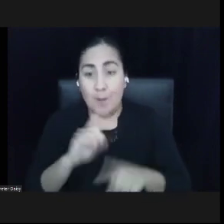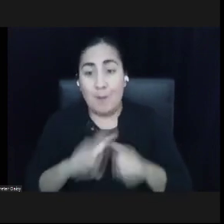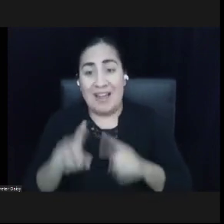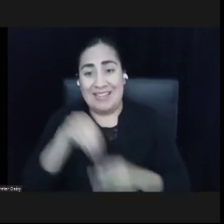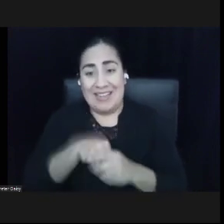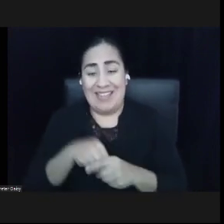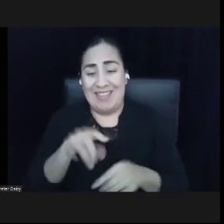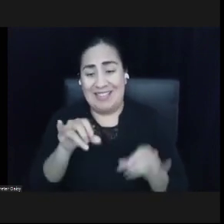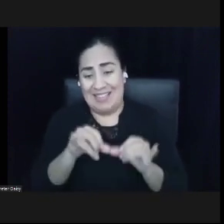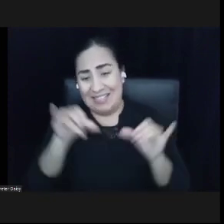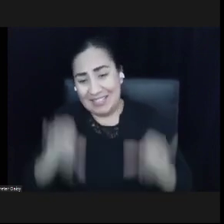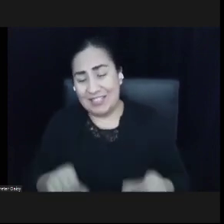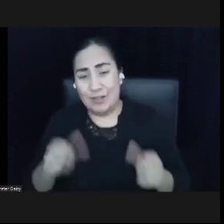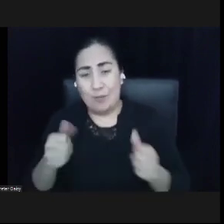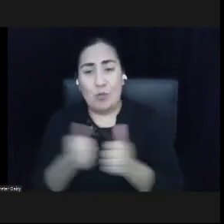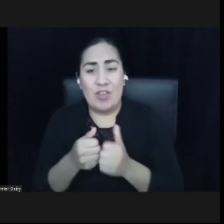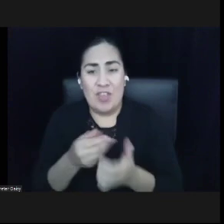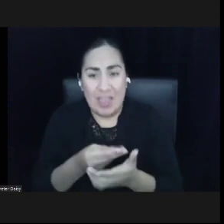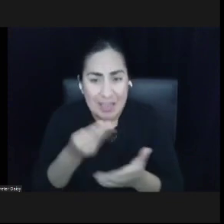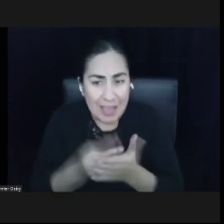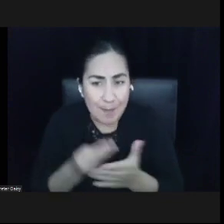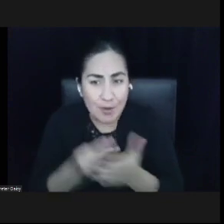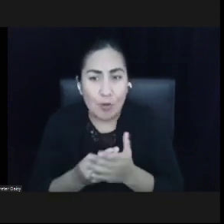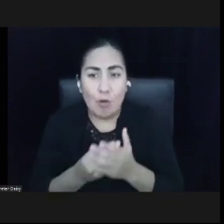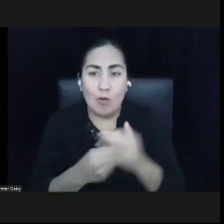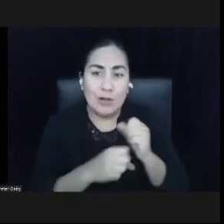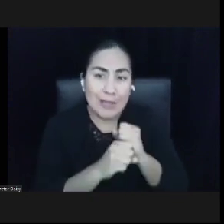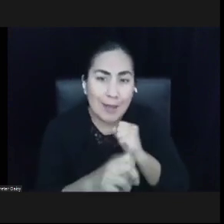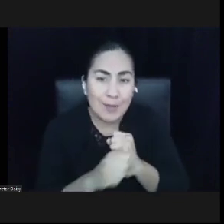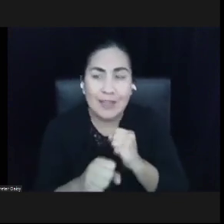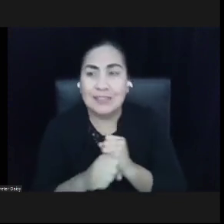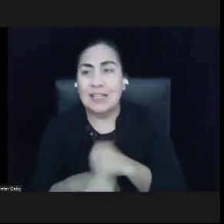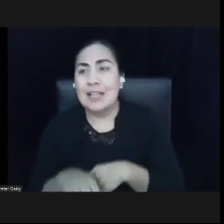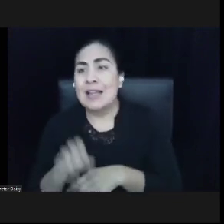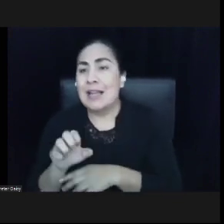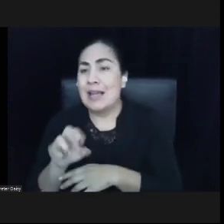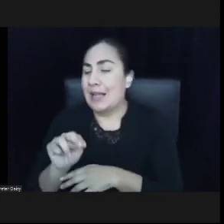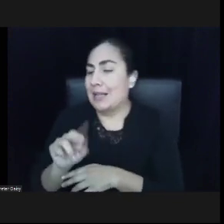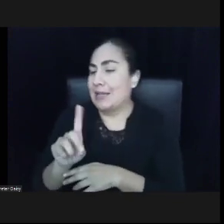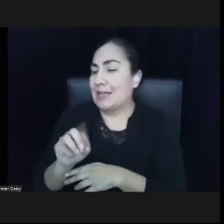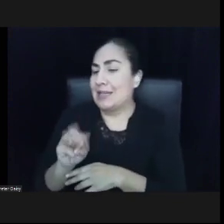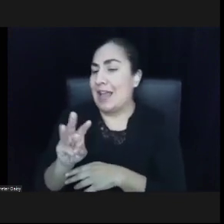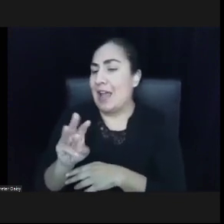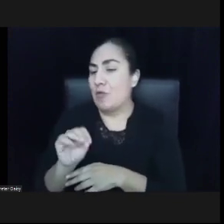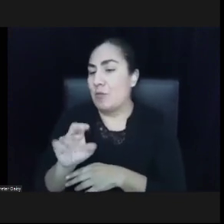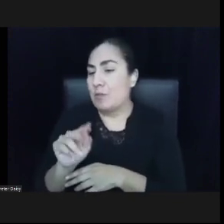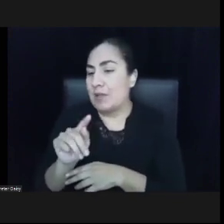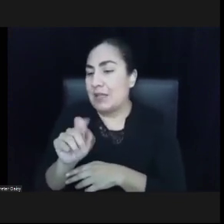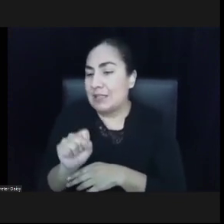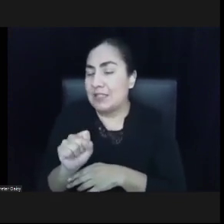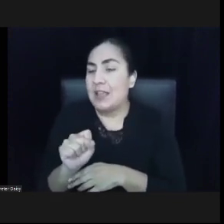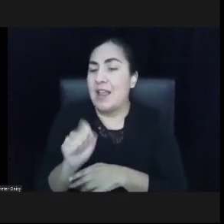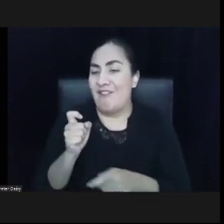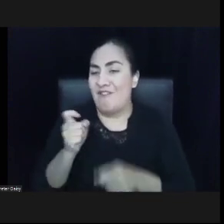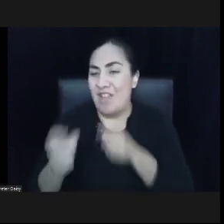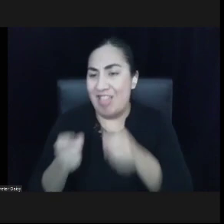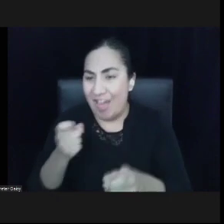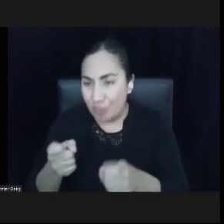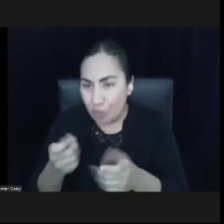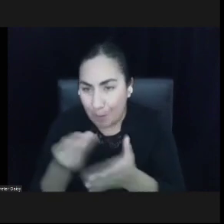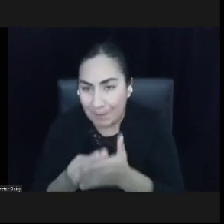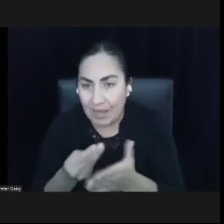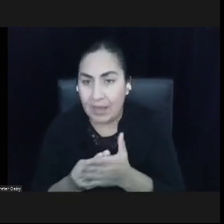campaigns and endowments and philanthropy, we've created an environment wherein